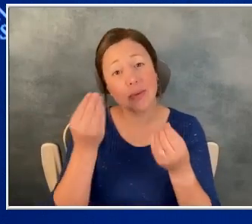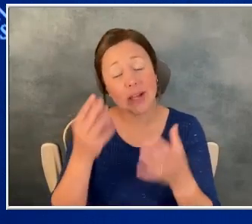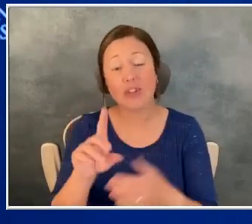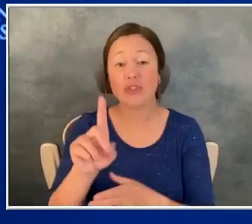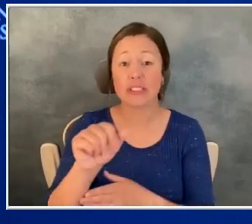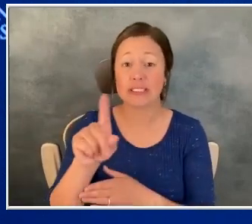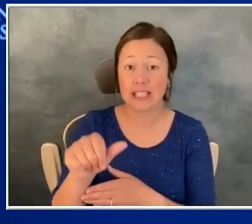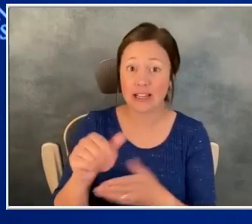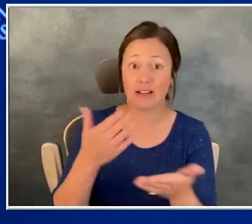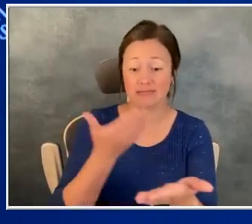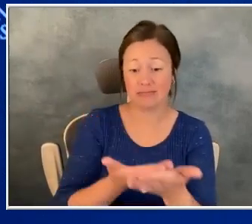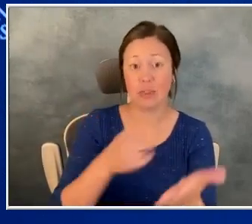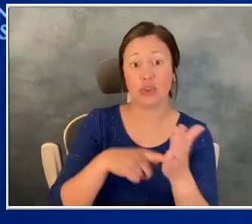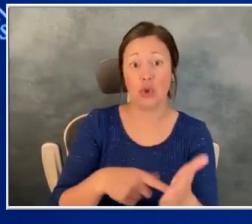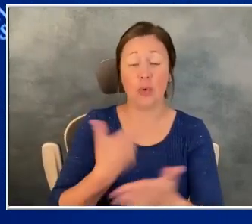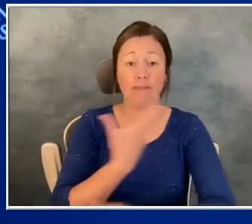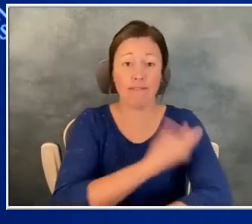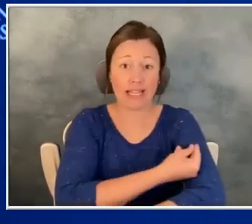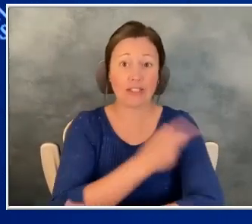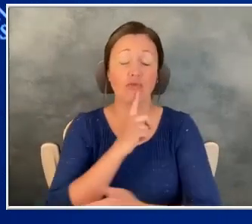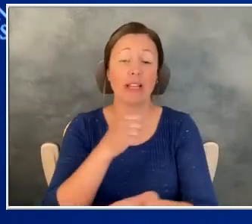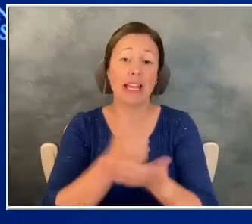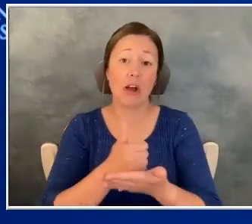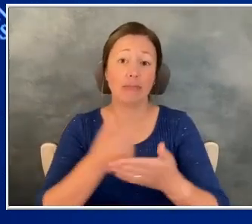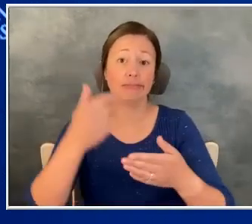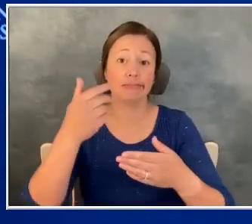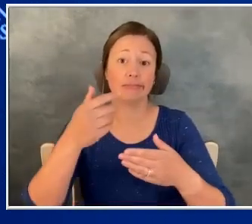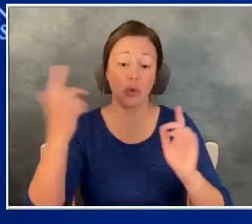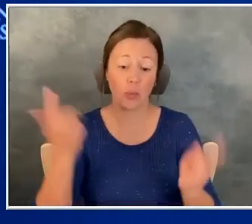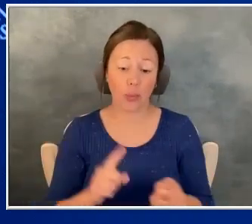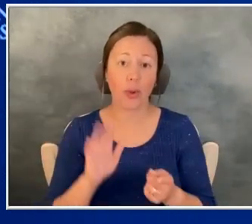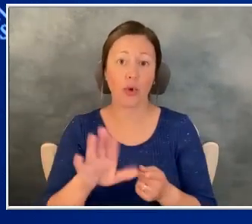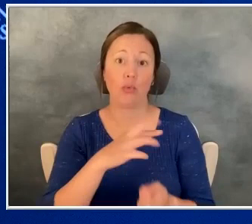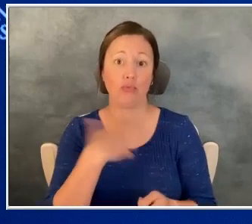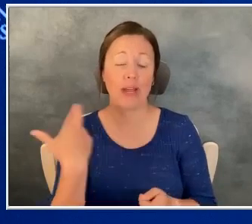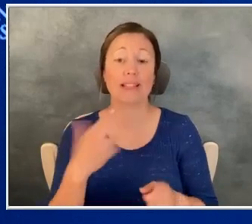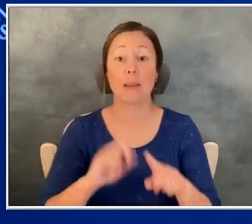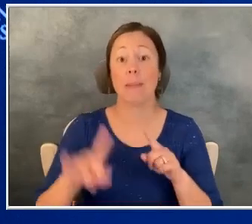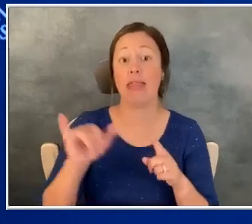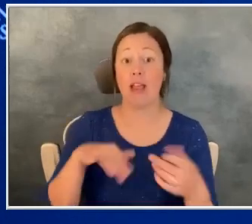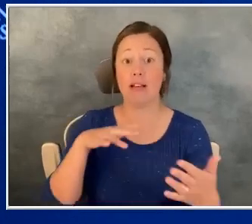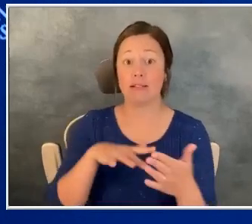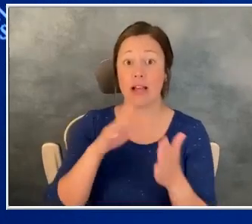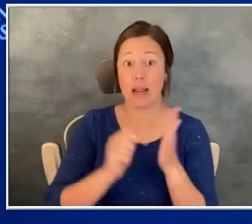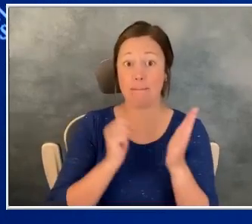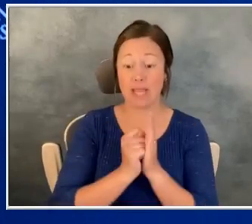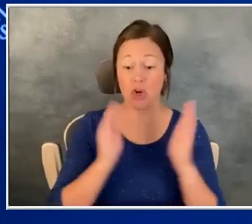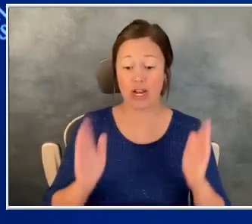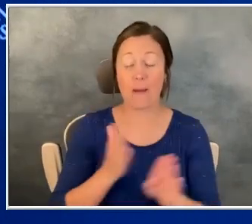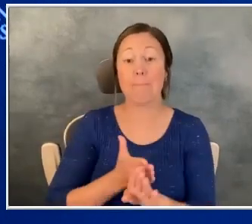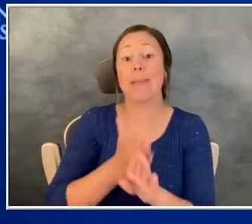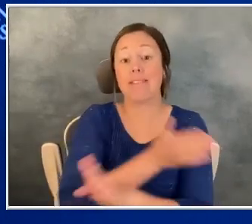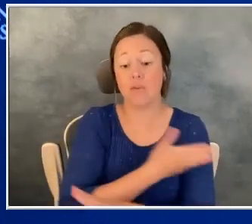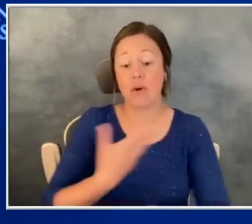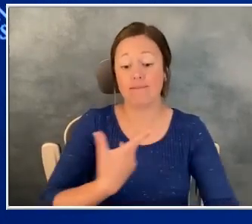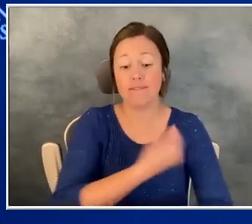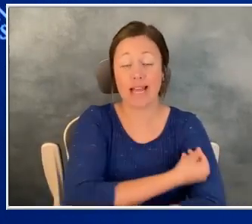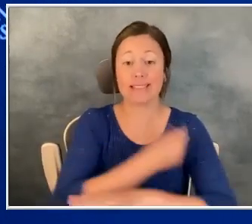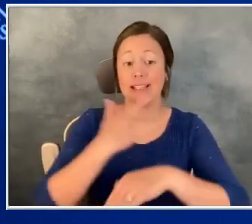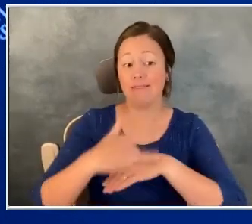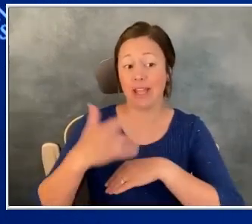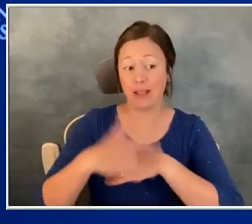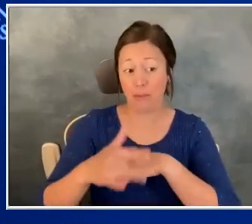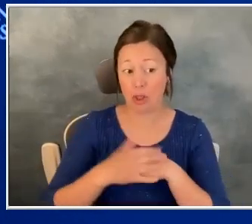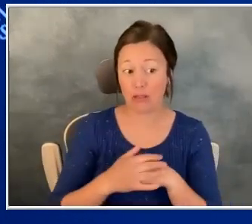fact that vaccination does help reduce your risk. This study period, however, was before vaccination was available, and so